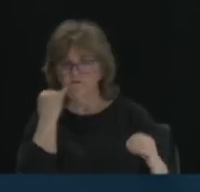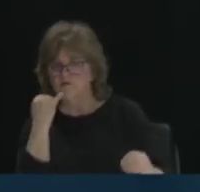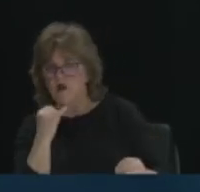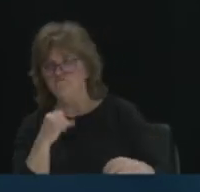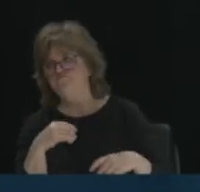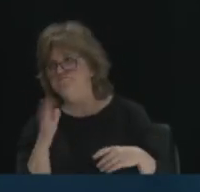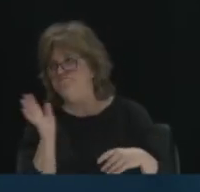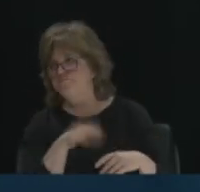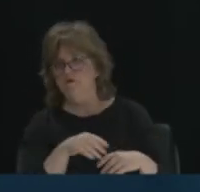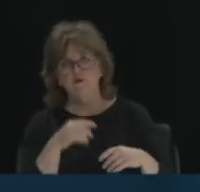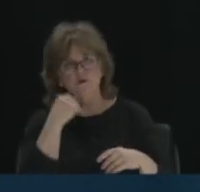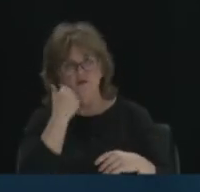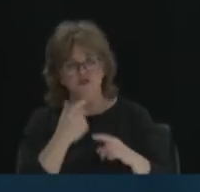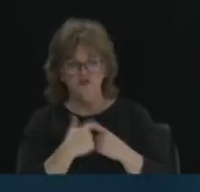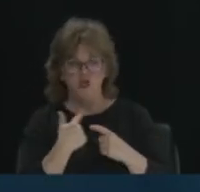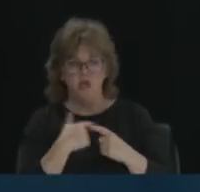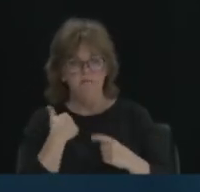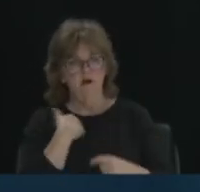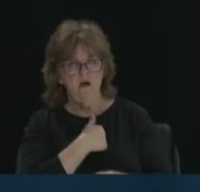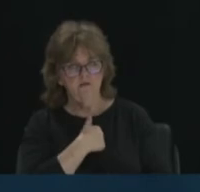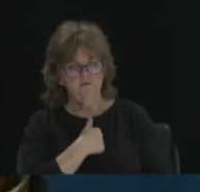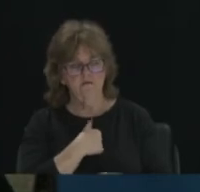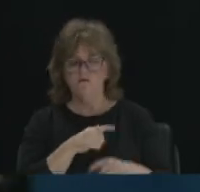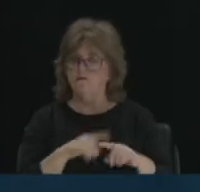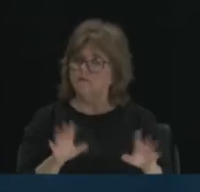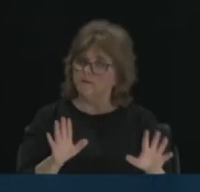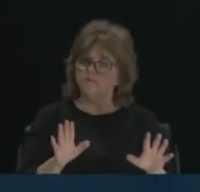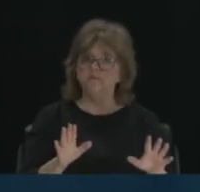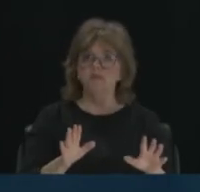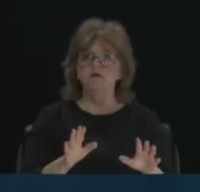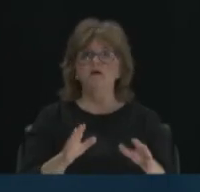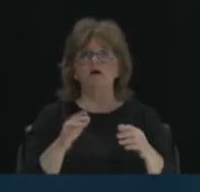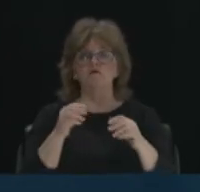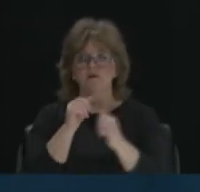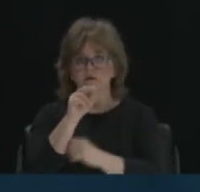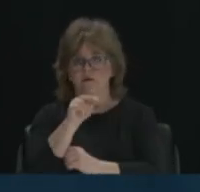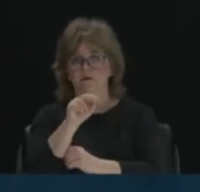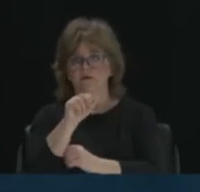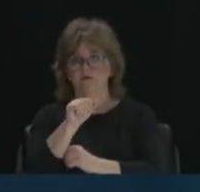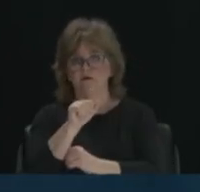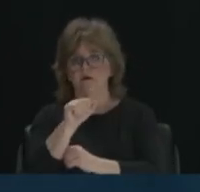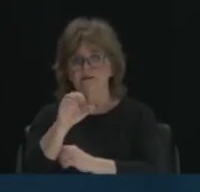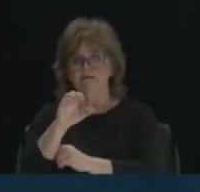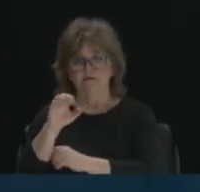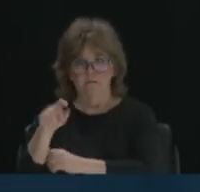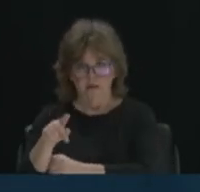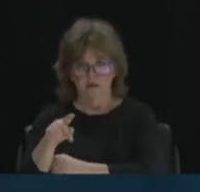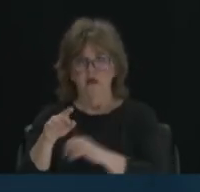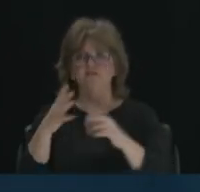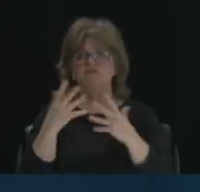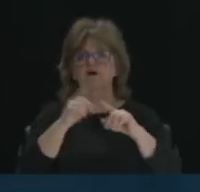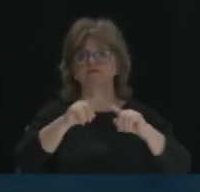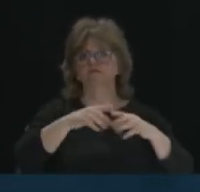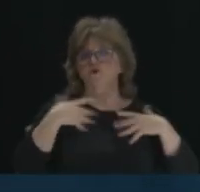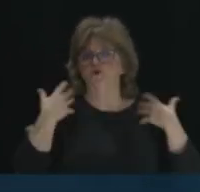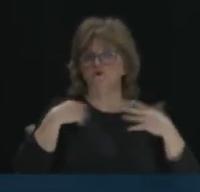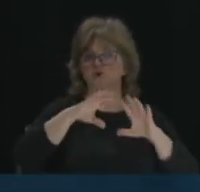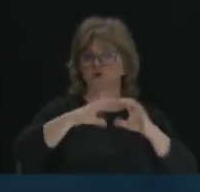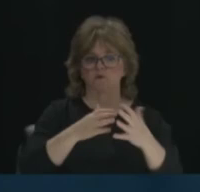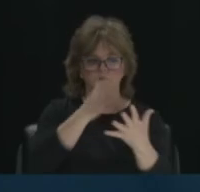five different youth groups within the, you know, under the umbrella of the NAACP. So we have our Little John Junior Youth Council.